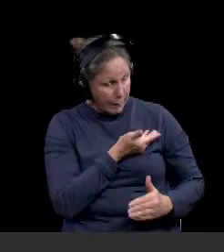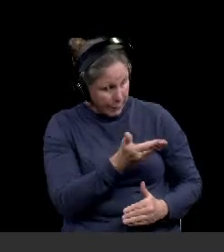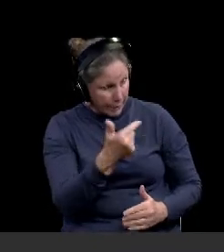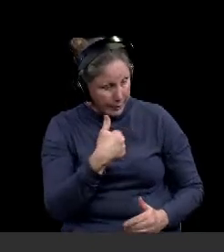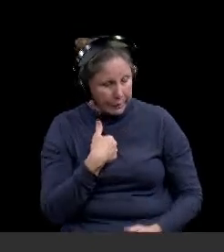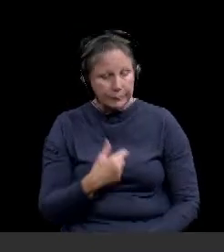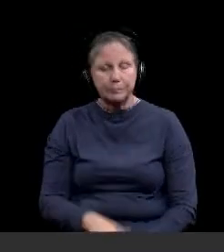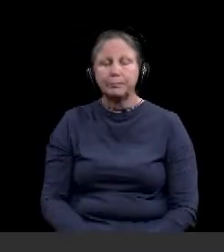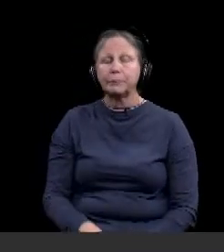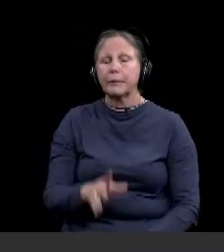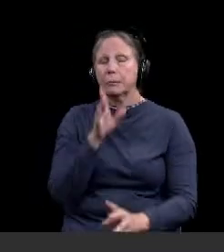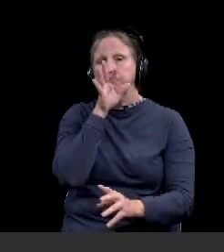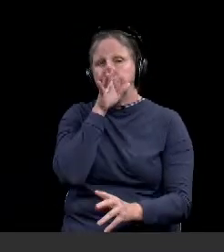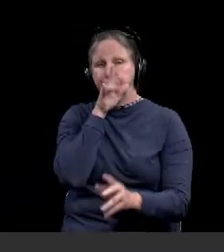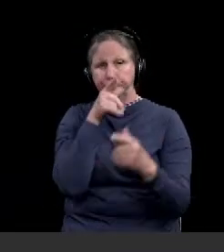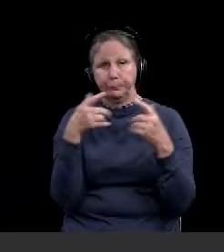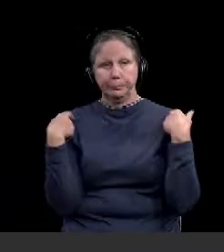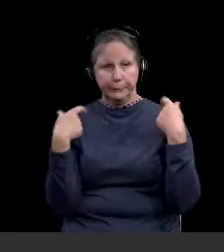Thank